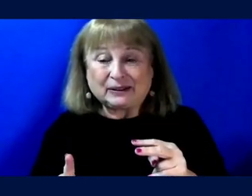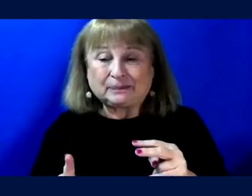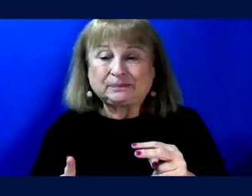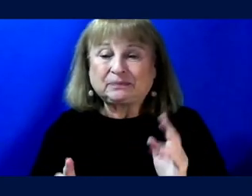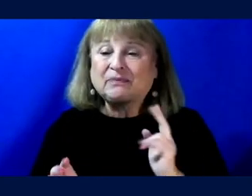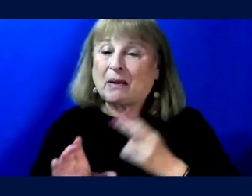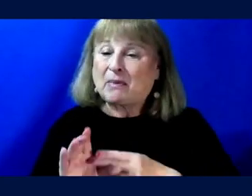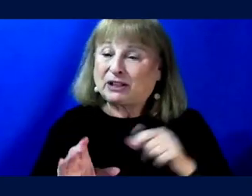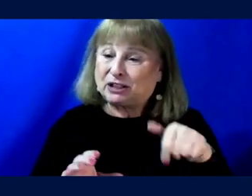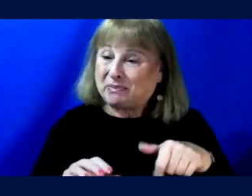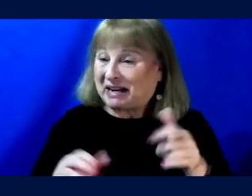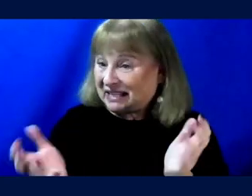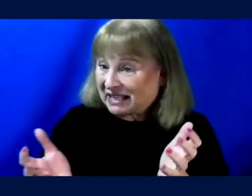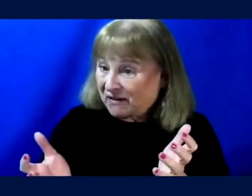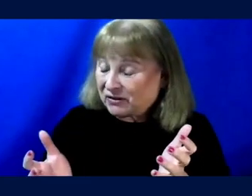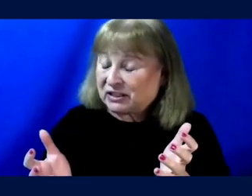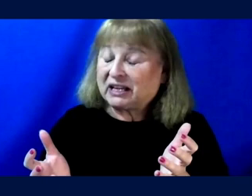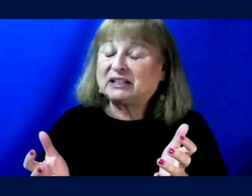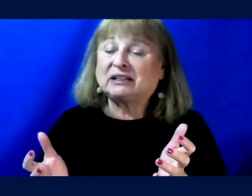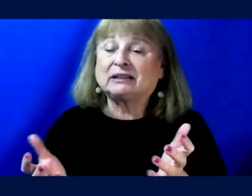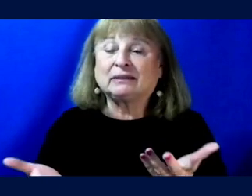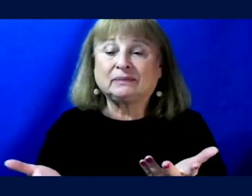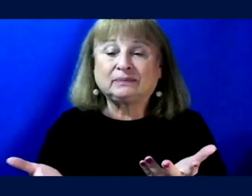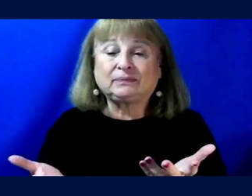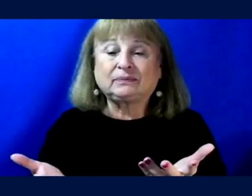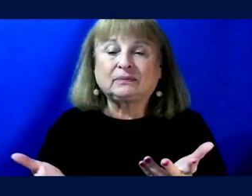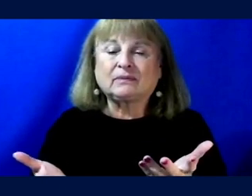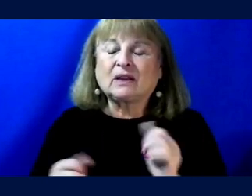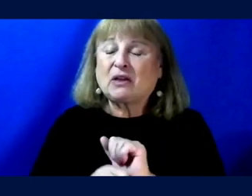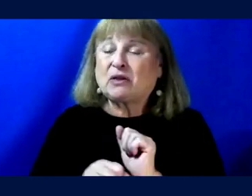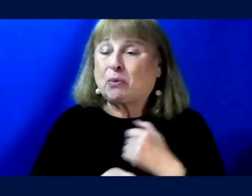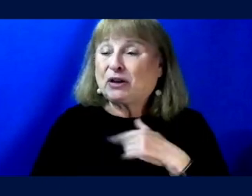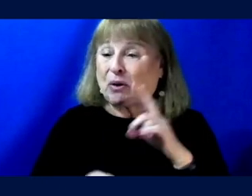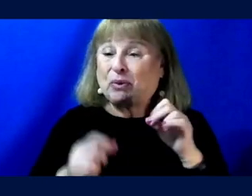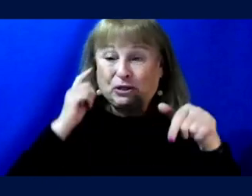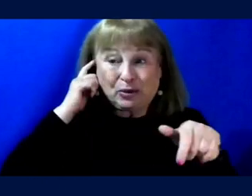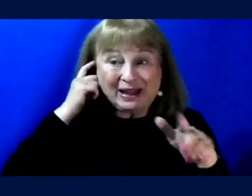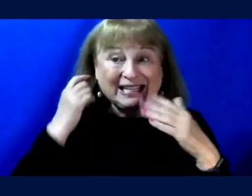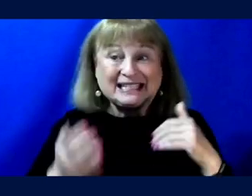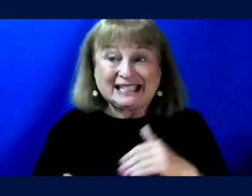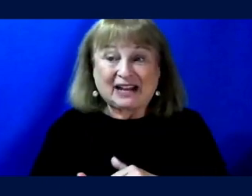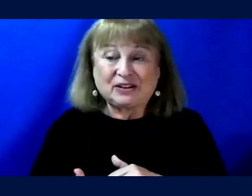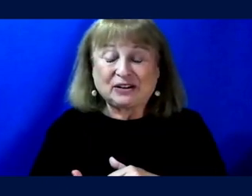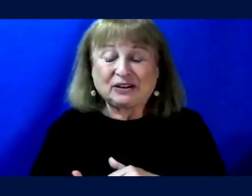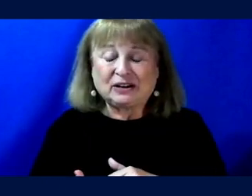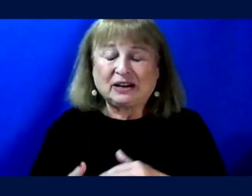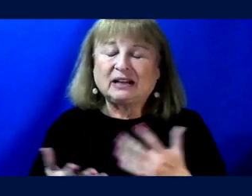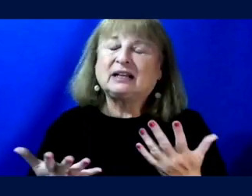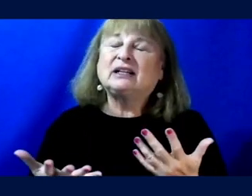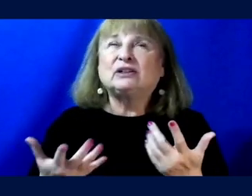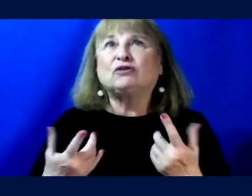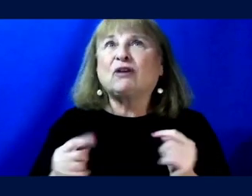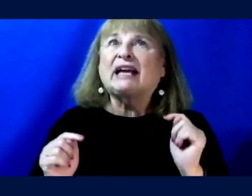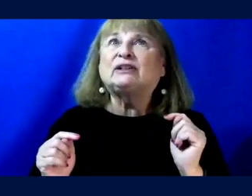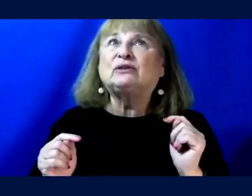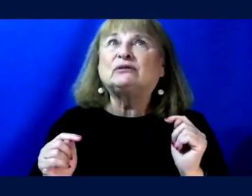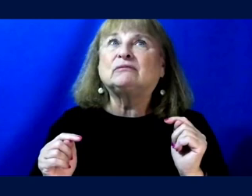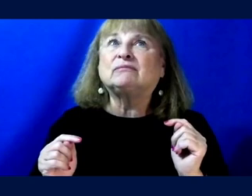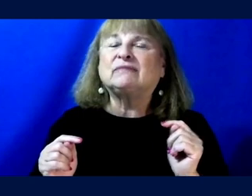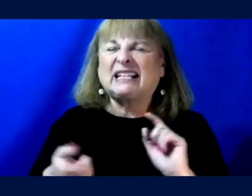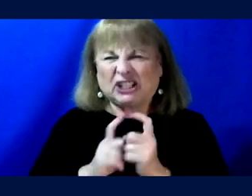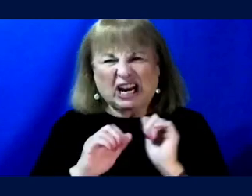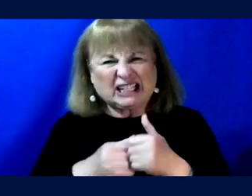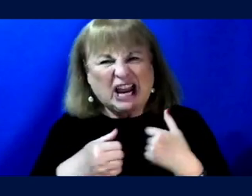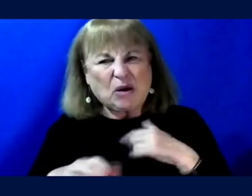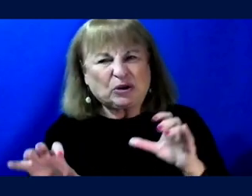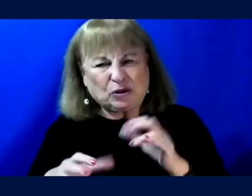participating in this conversation, you know, the work that we do at the center is trying to, um, change the way